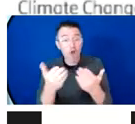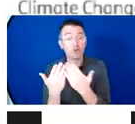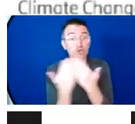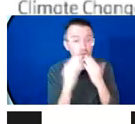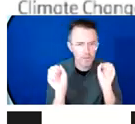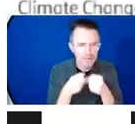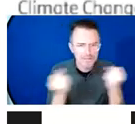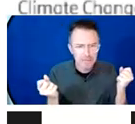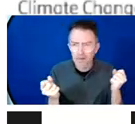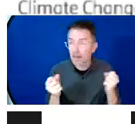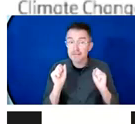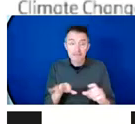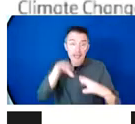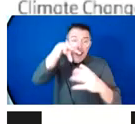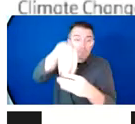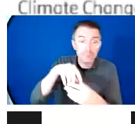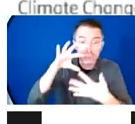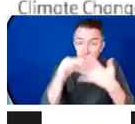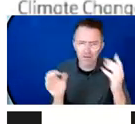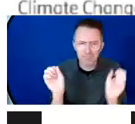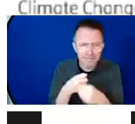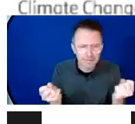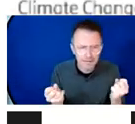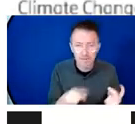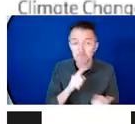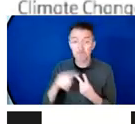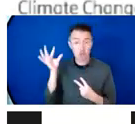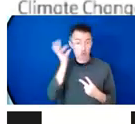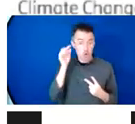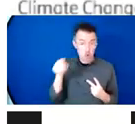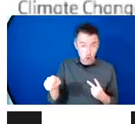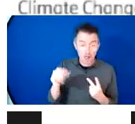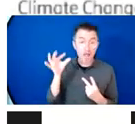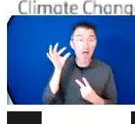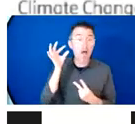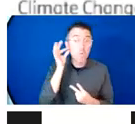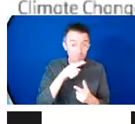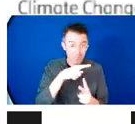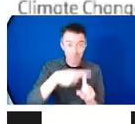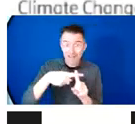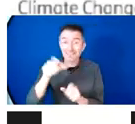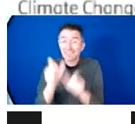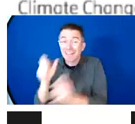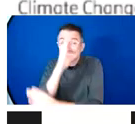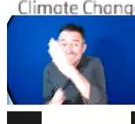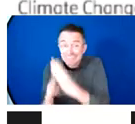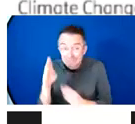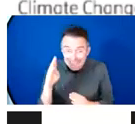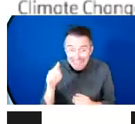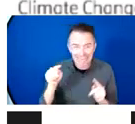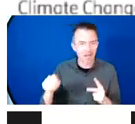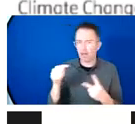disabilities, LGBTQI people, and those living with HIV and AIDS are among the hardest hit.